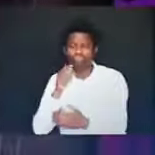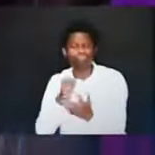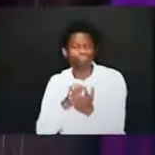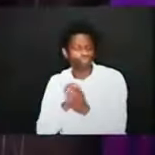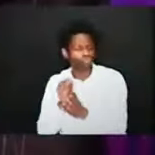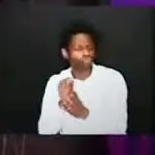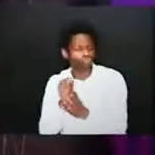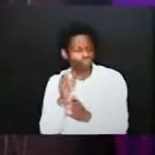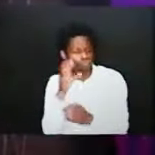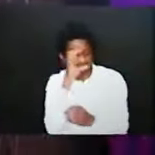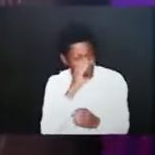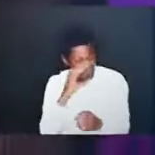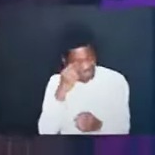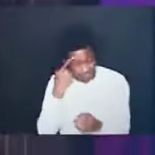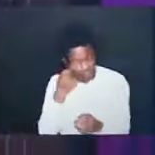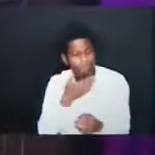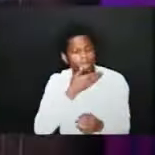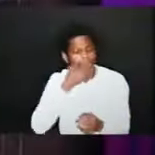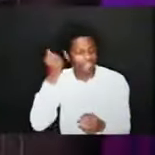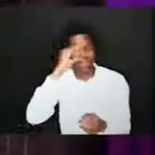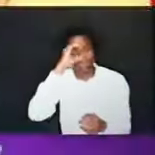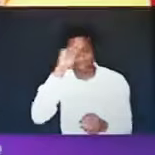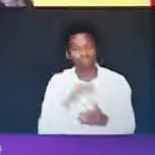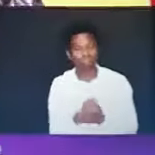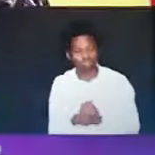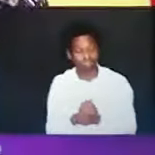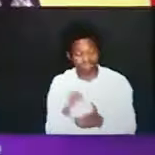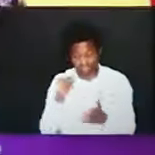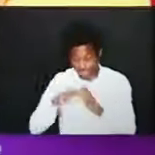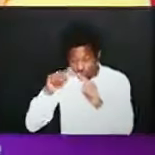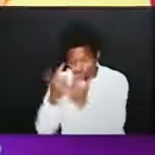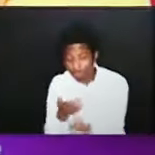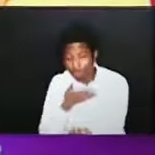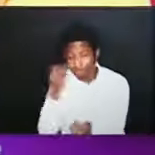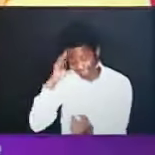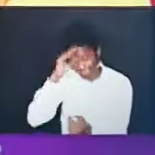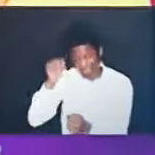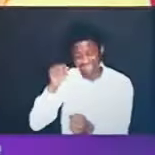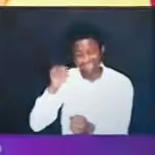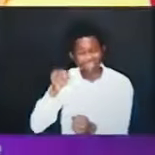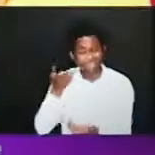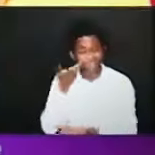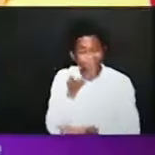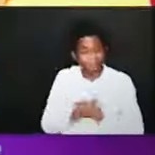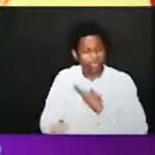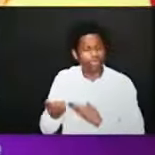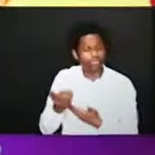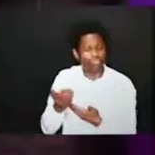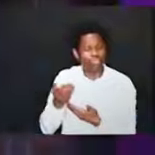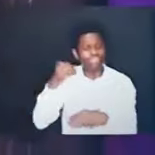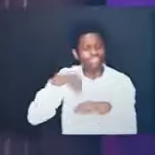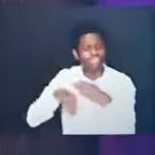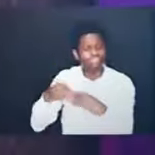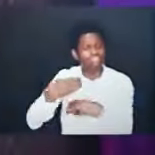if such people avail themselves to God